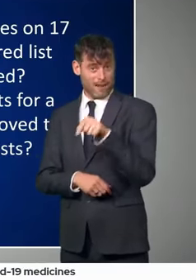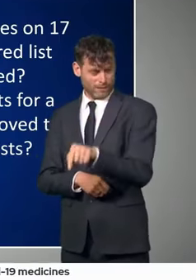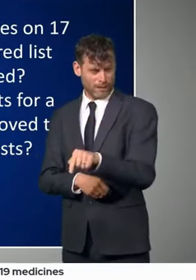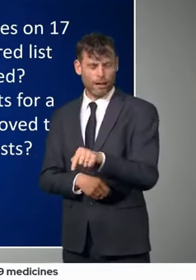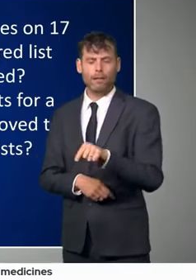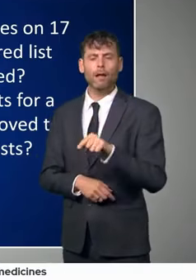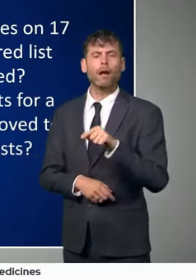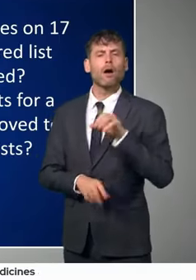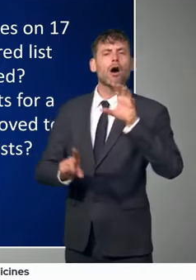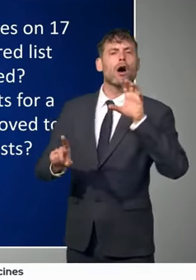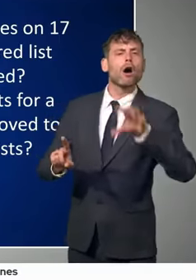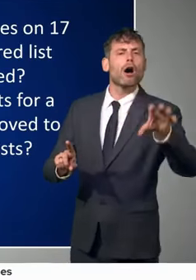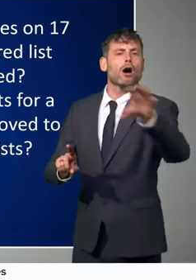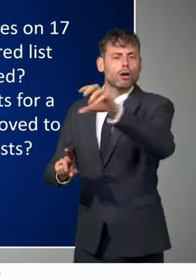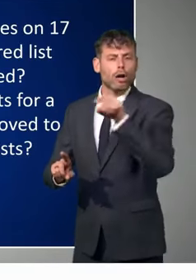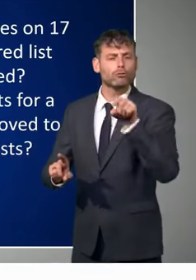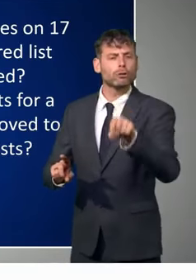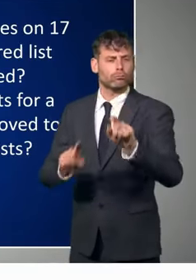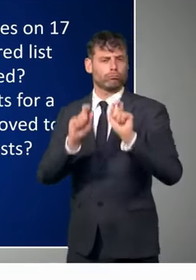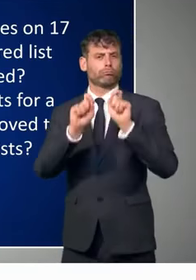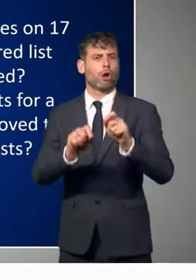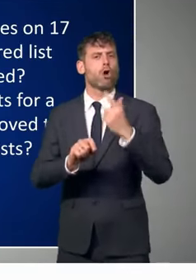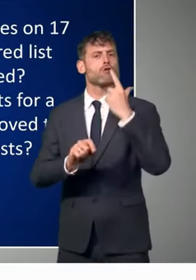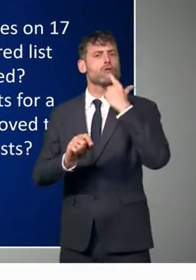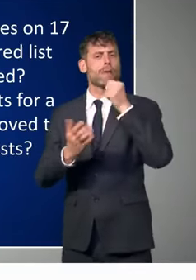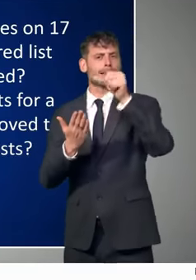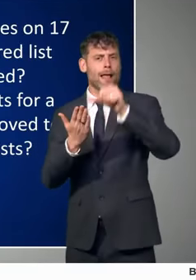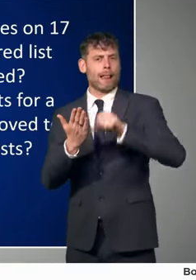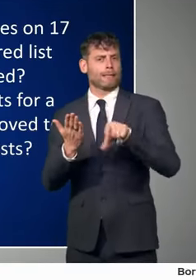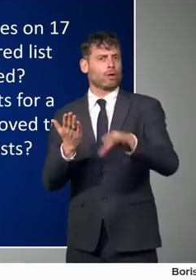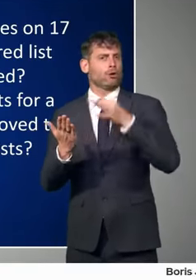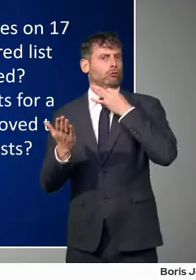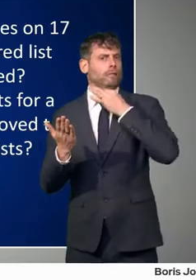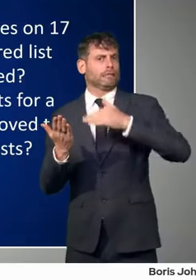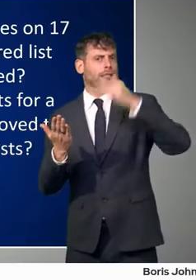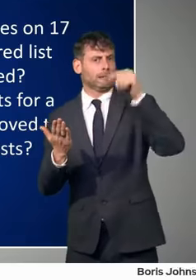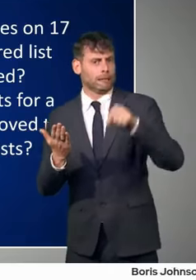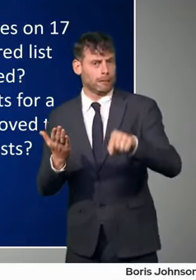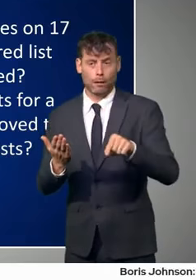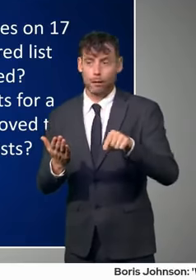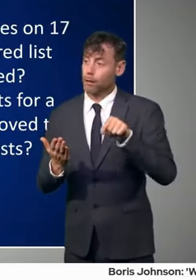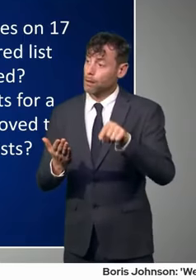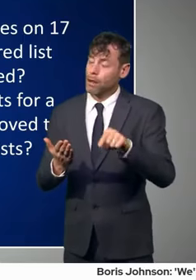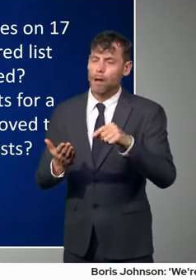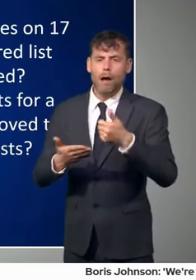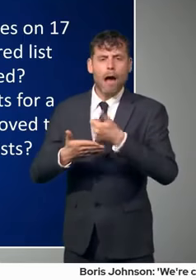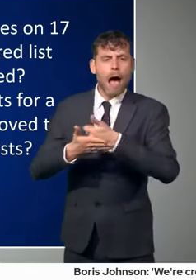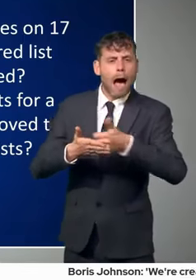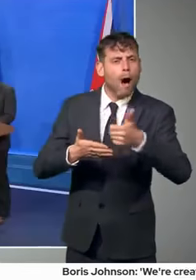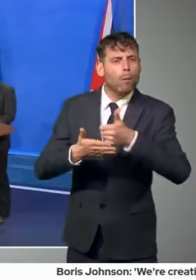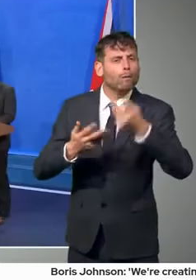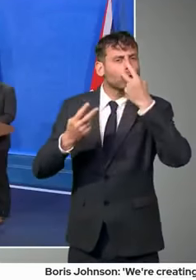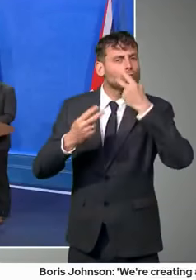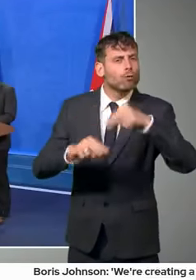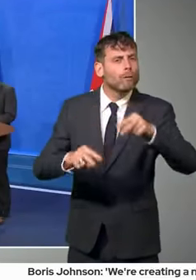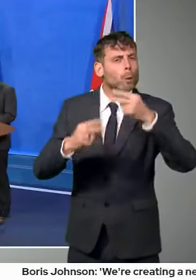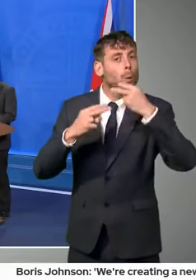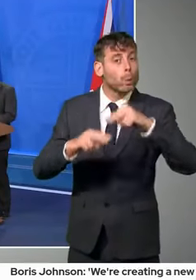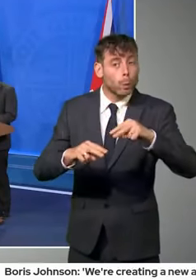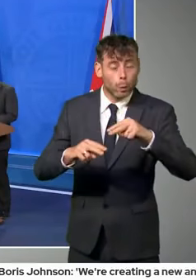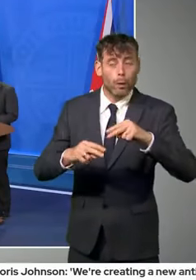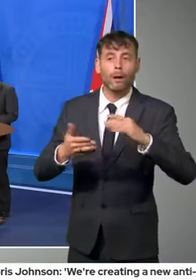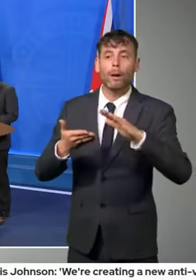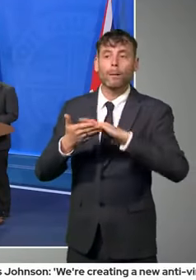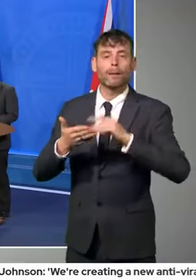country on the red list to be moved to the amber or green travel lists? Thanks, Marilyn. Well, the answer is that